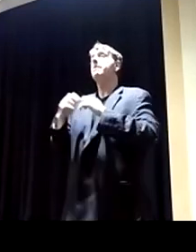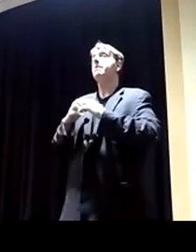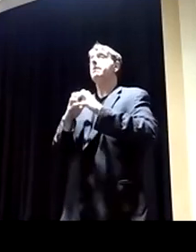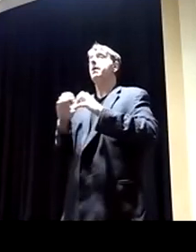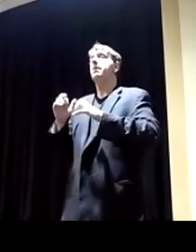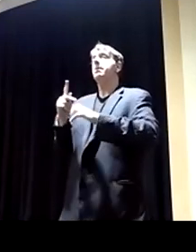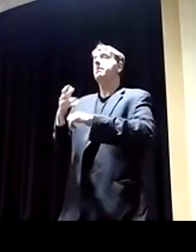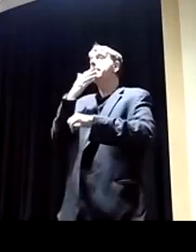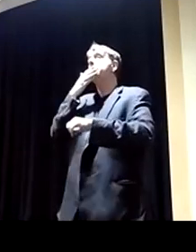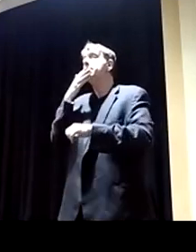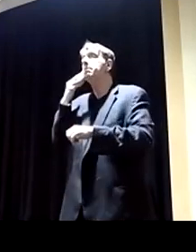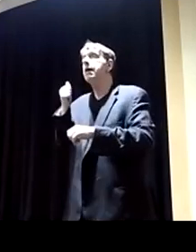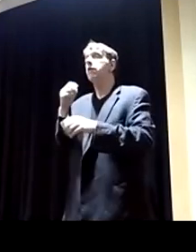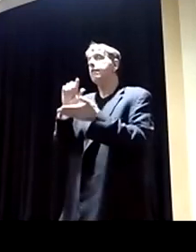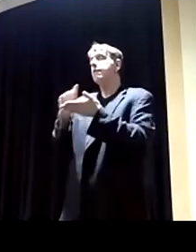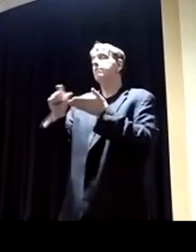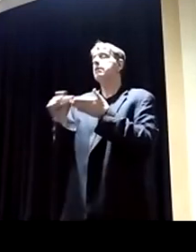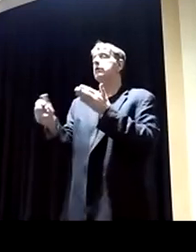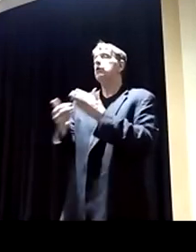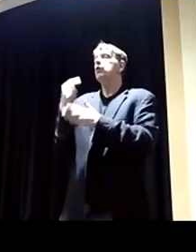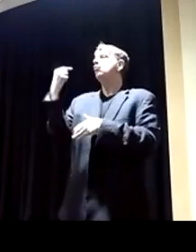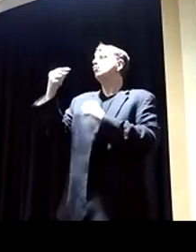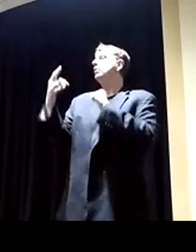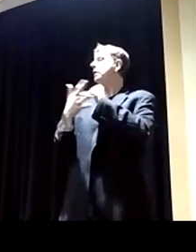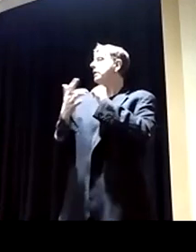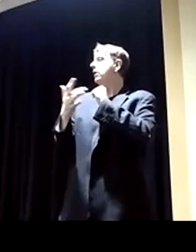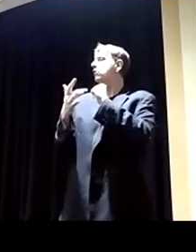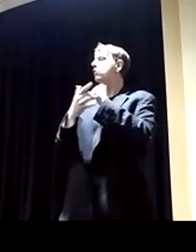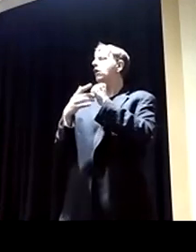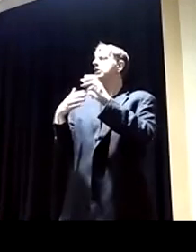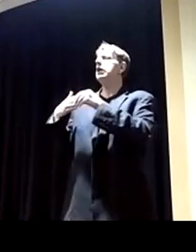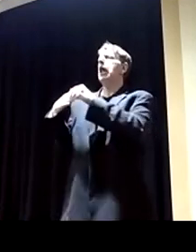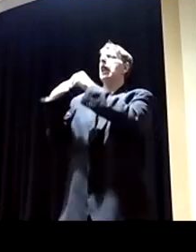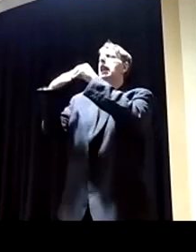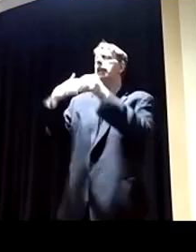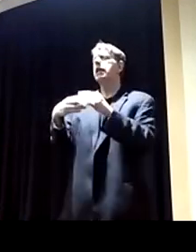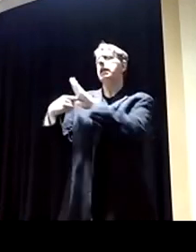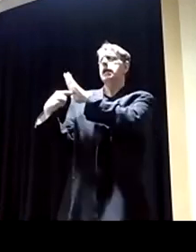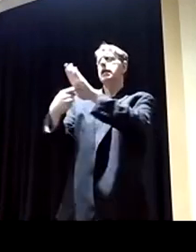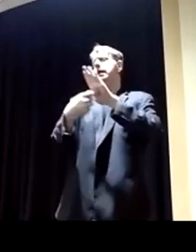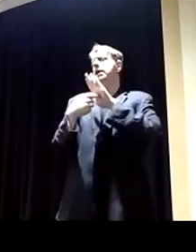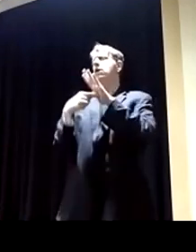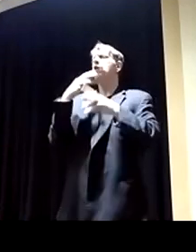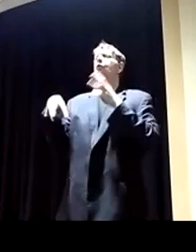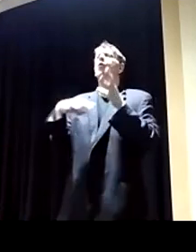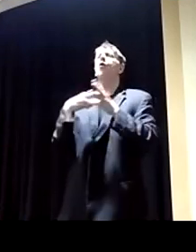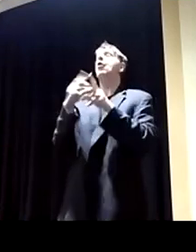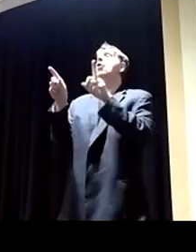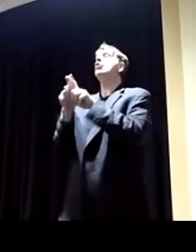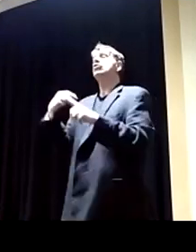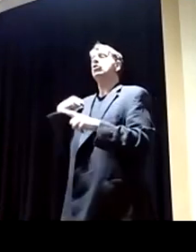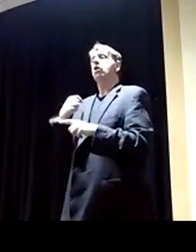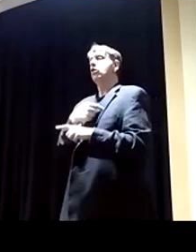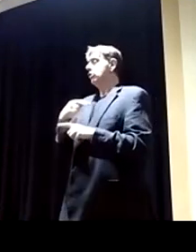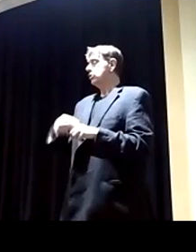invest in new technologies. That's really what that bill and the other bill we have coming up on competition and innovation with China is to show we're going to be